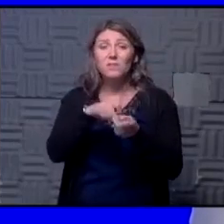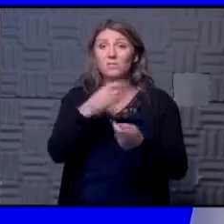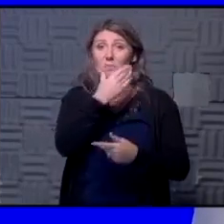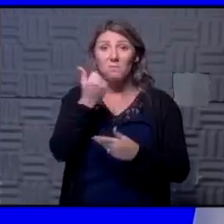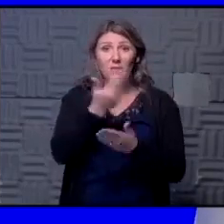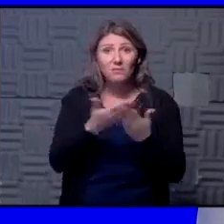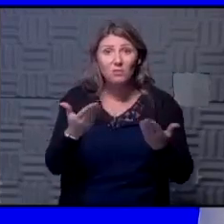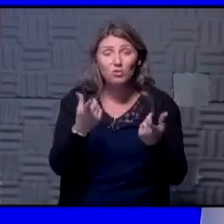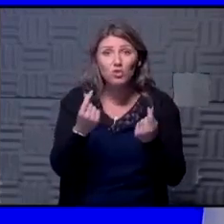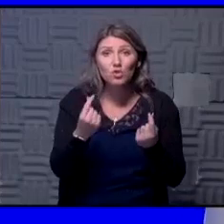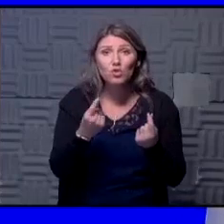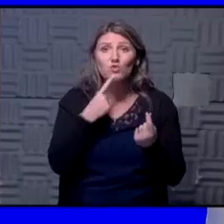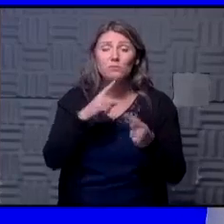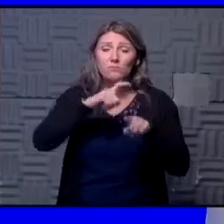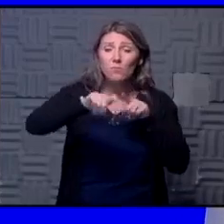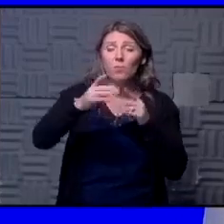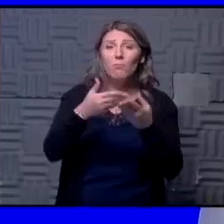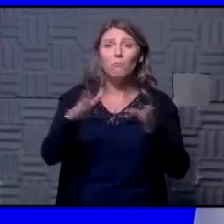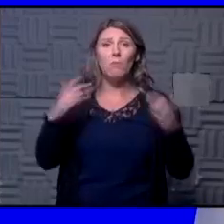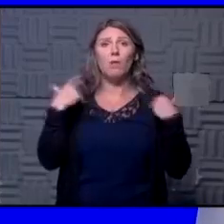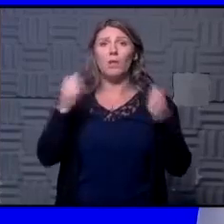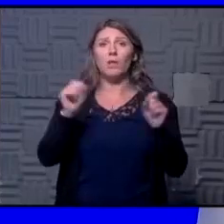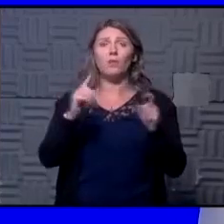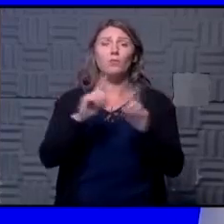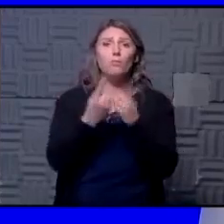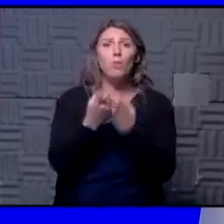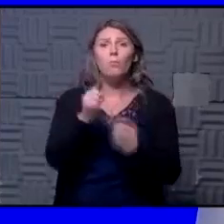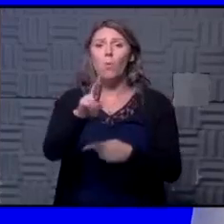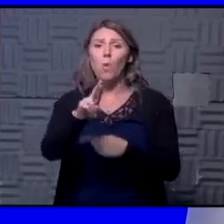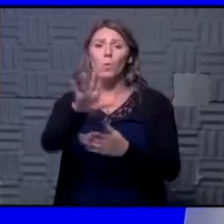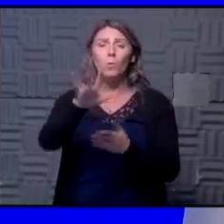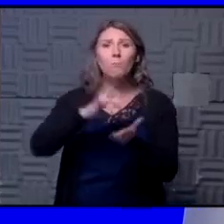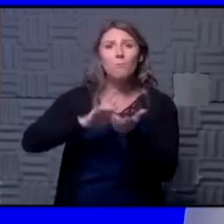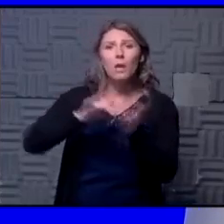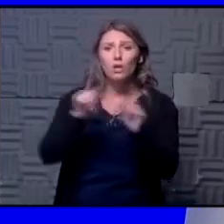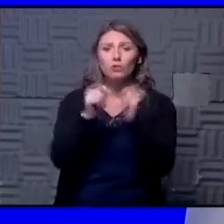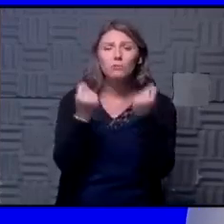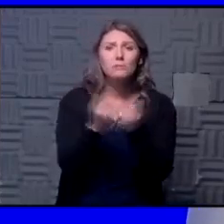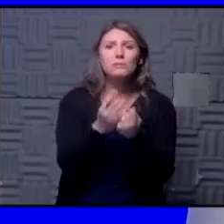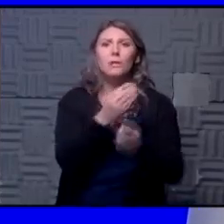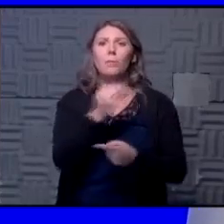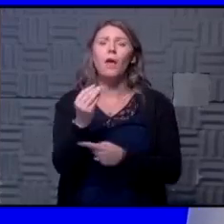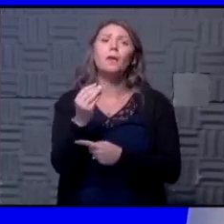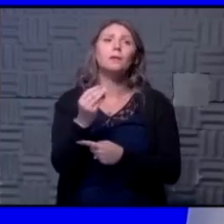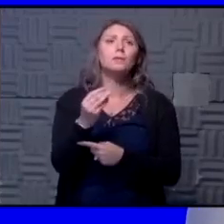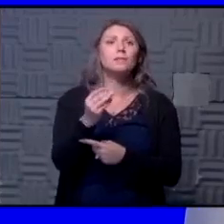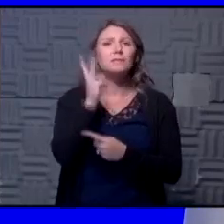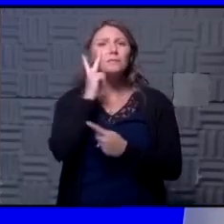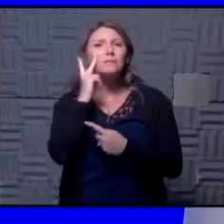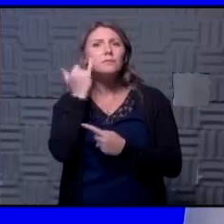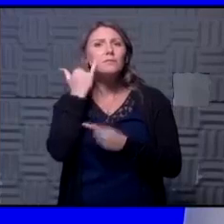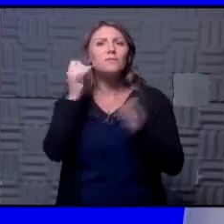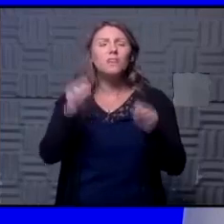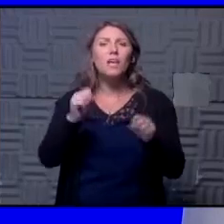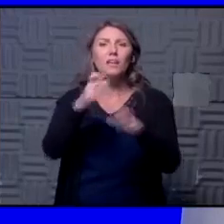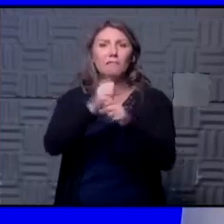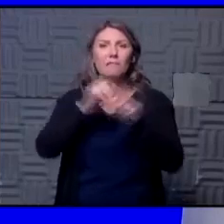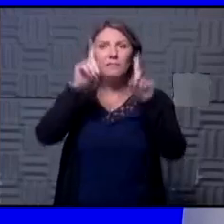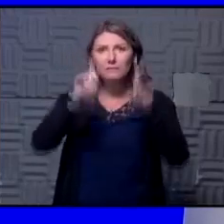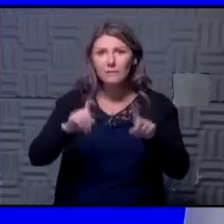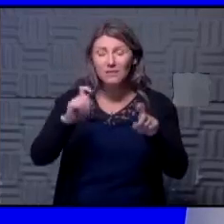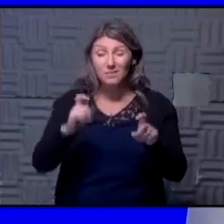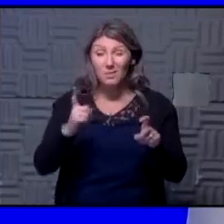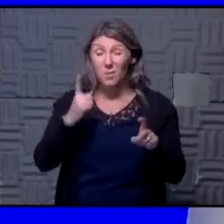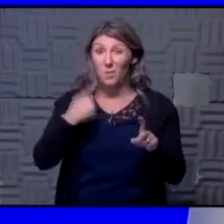to do is either call your public health department or call your medical team and be uh see if you can get tested because we